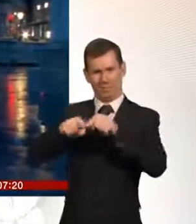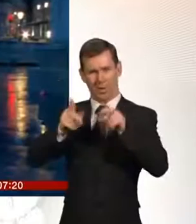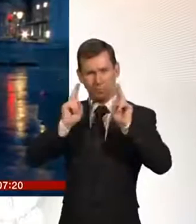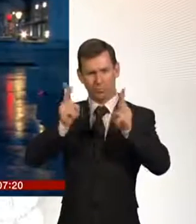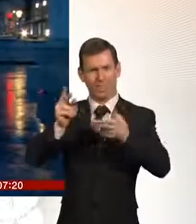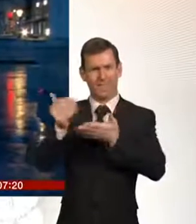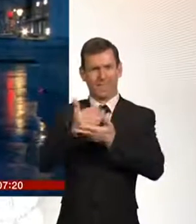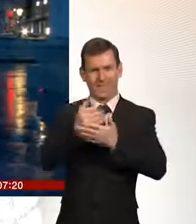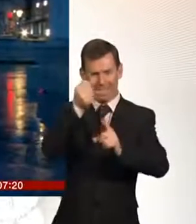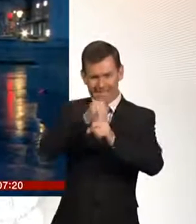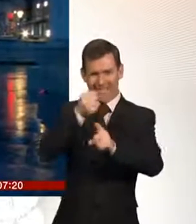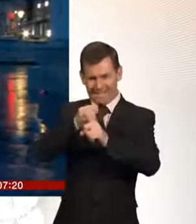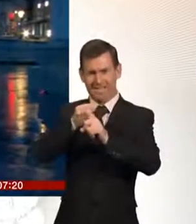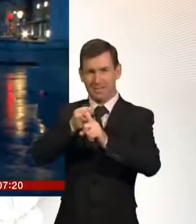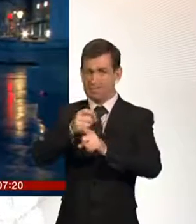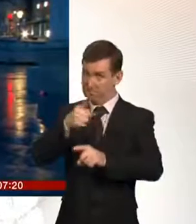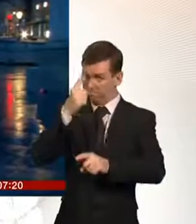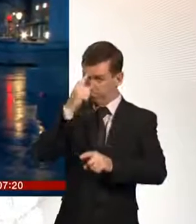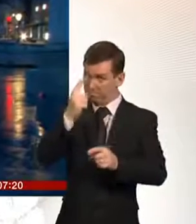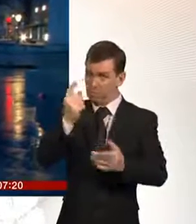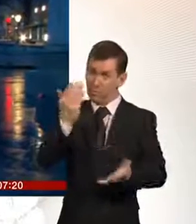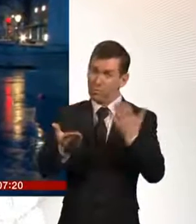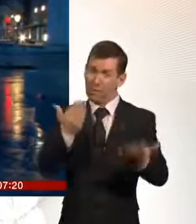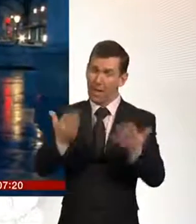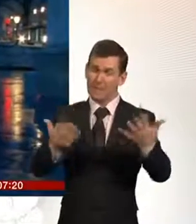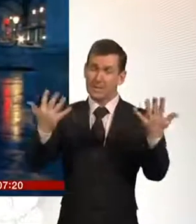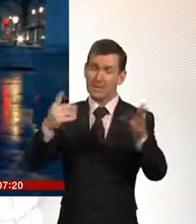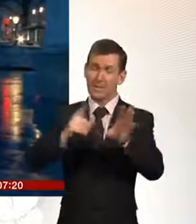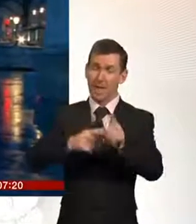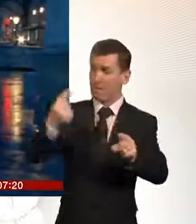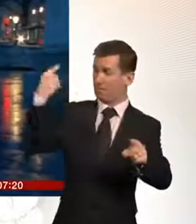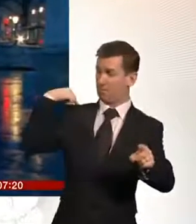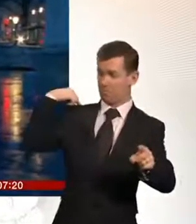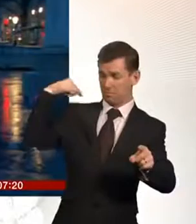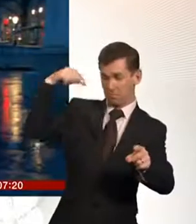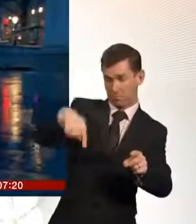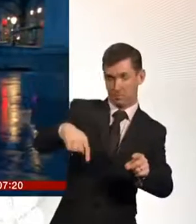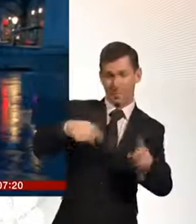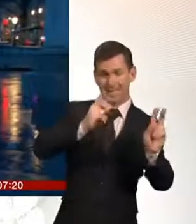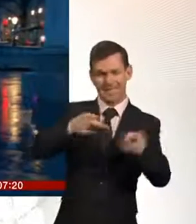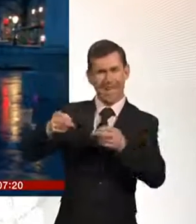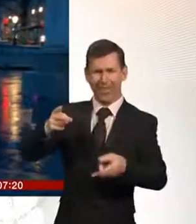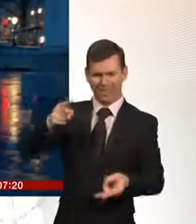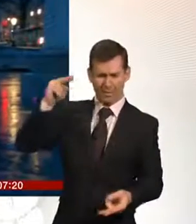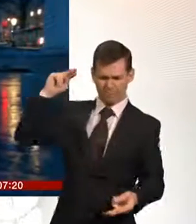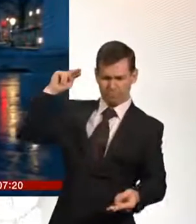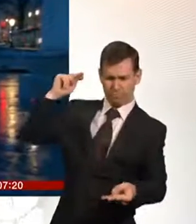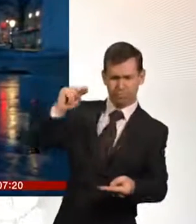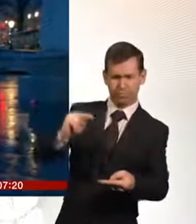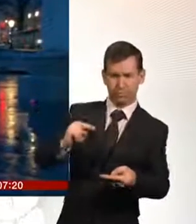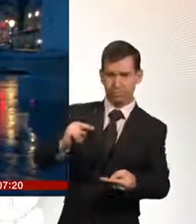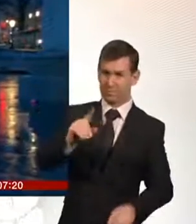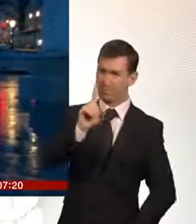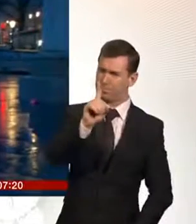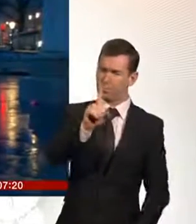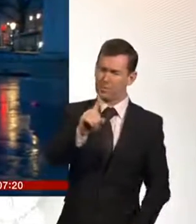does seem to be working compared to ten years ago the number of road deaths has gone down but sadly those three deaths on the roads in London